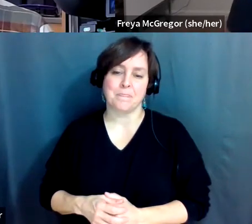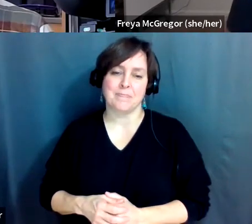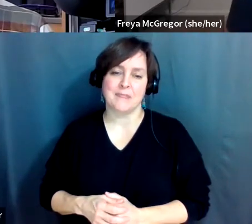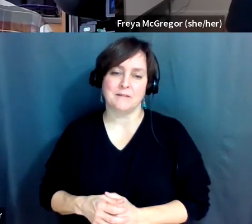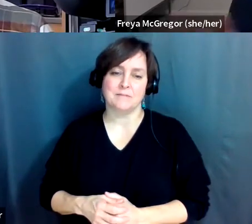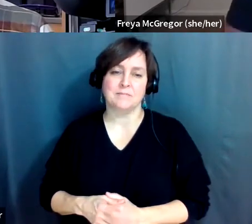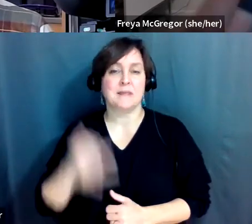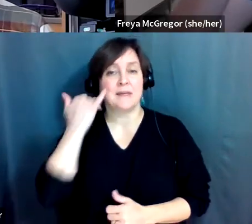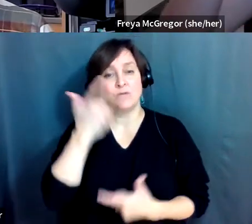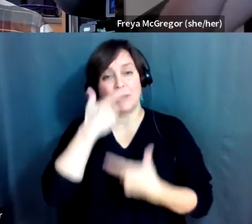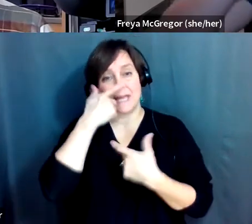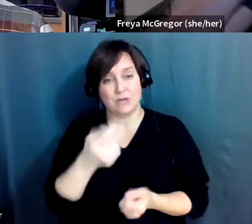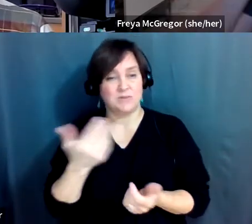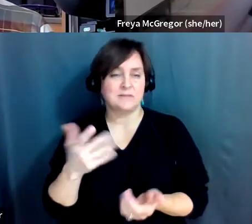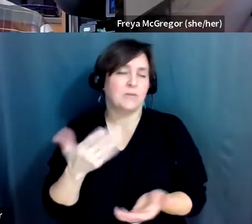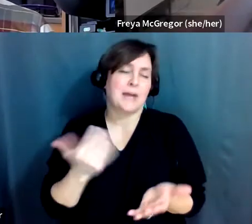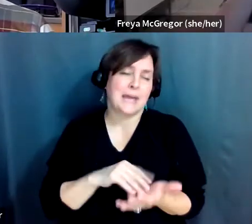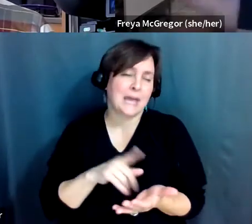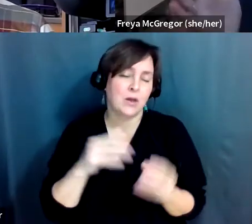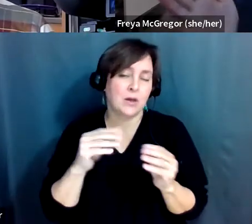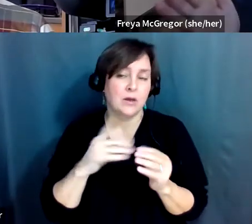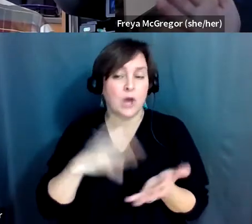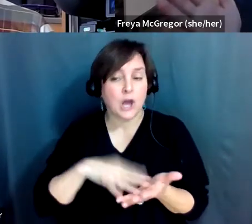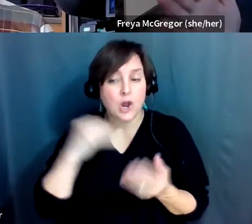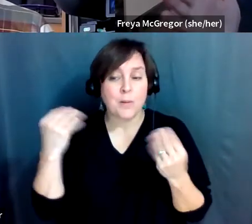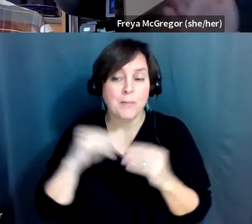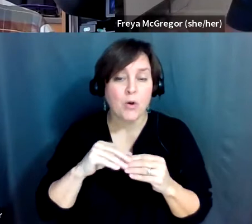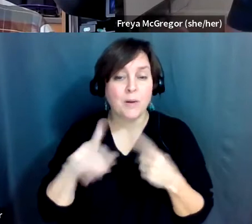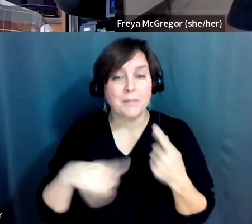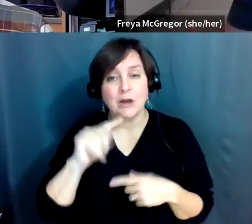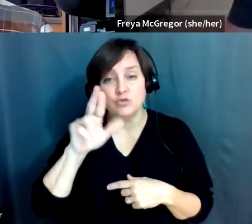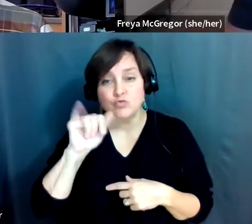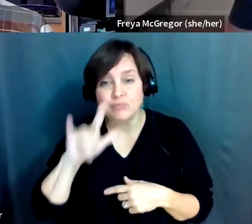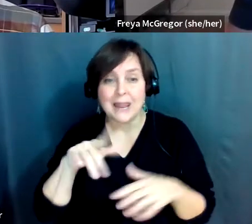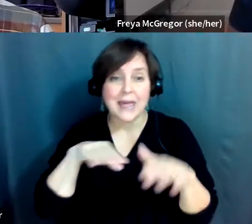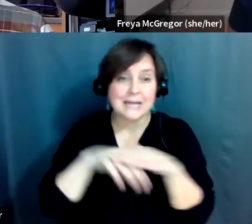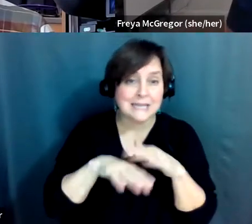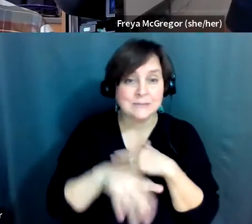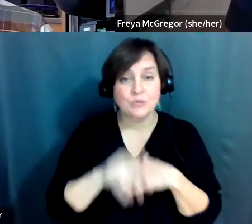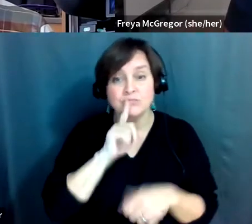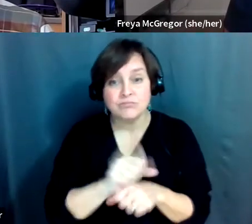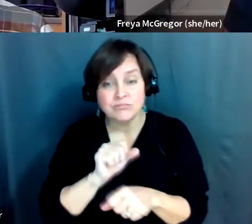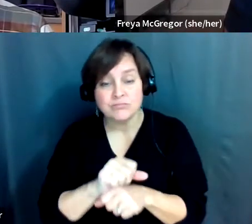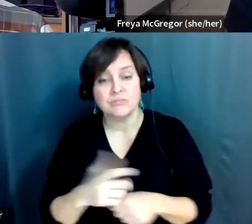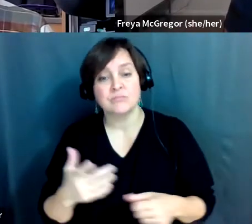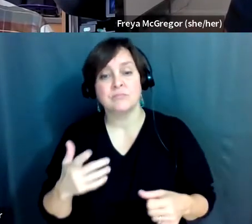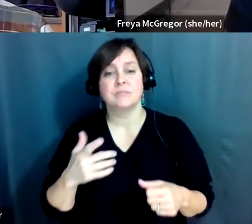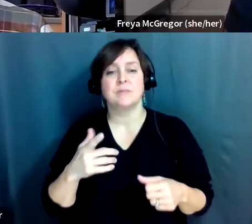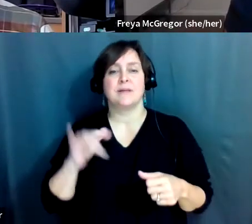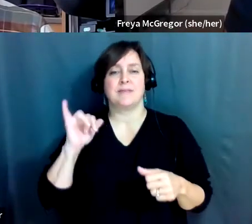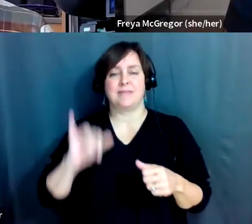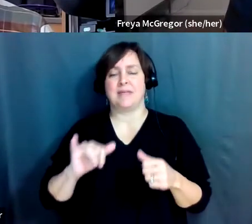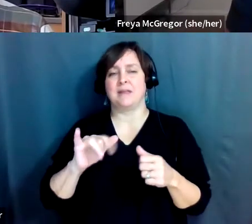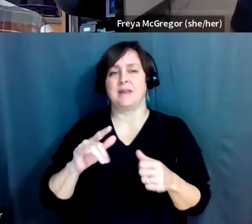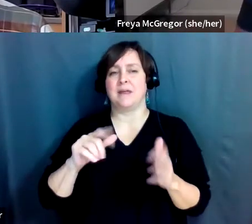have, if you're interested in, again, more in learning about what makes up a truly accessible birding location, that access considerations page on our website is the